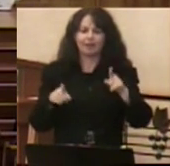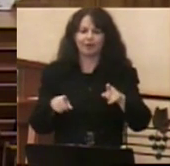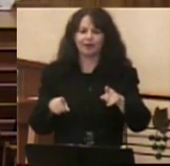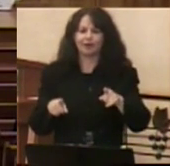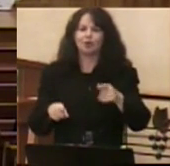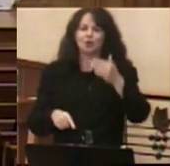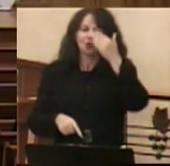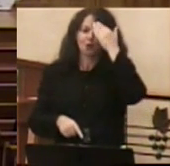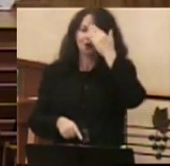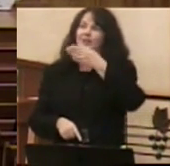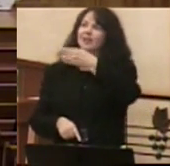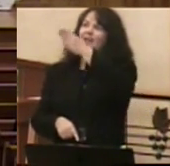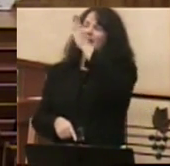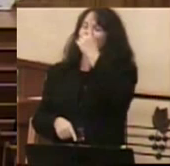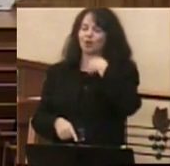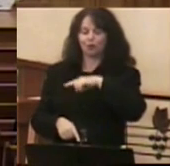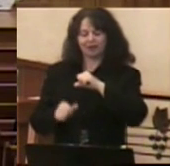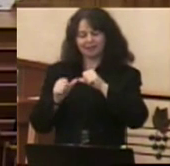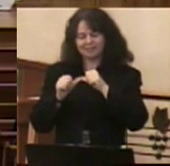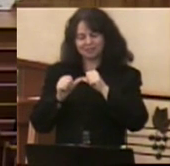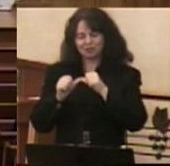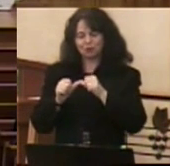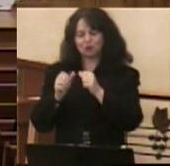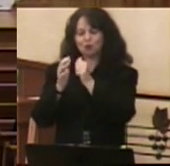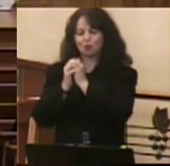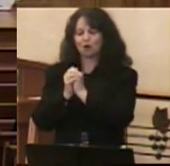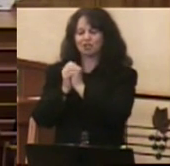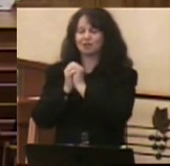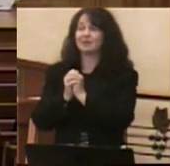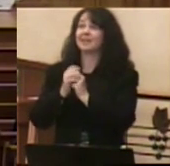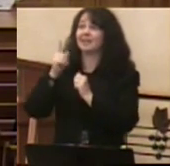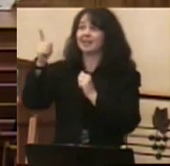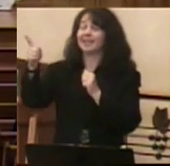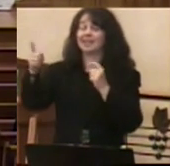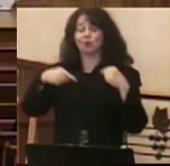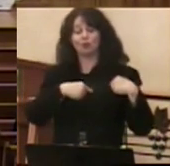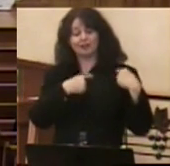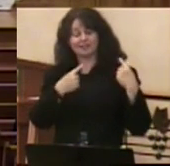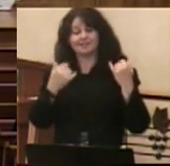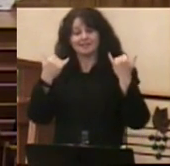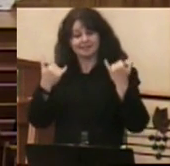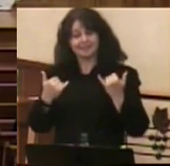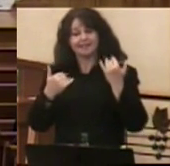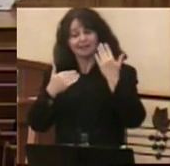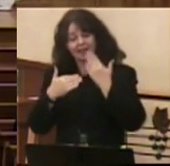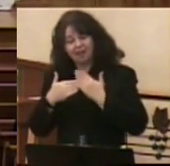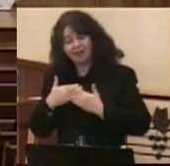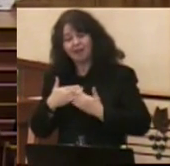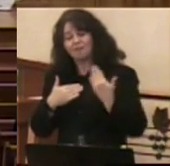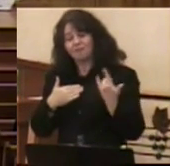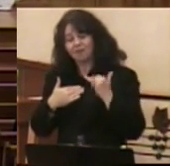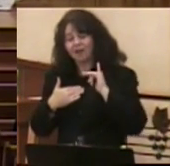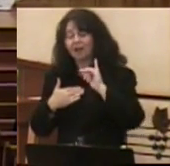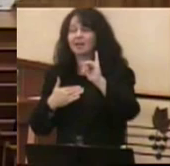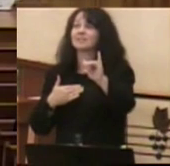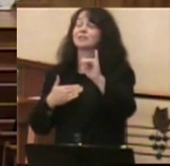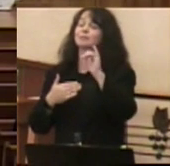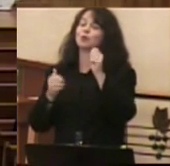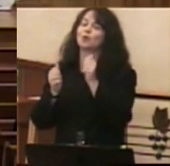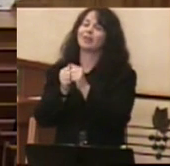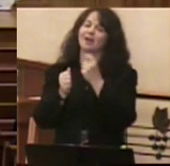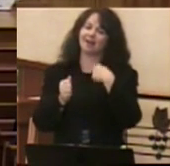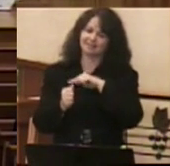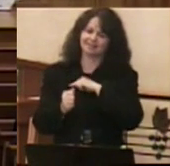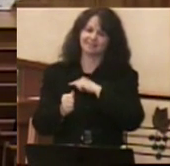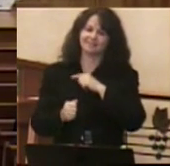we continue to worship is, was and has been and will always be with us